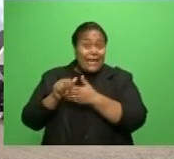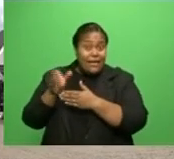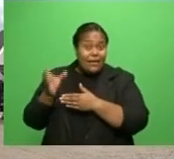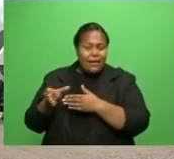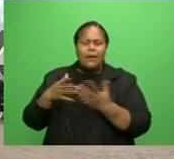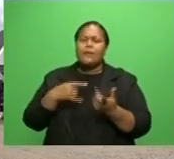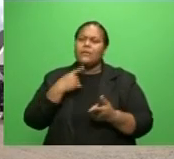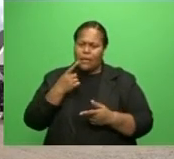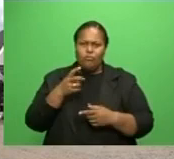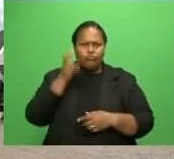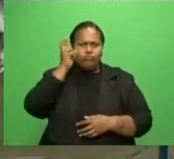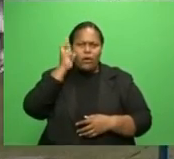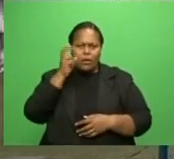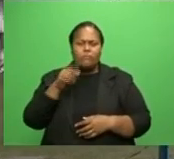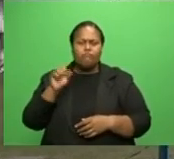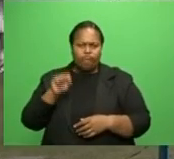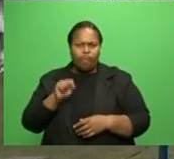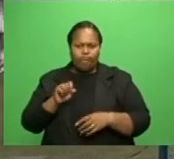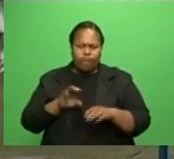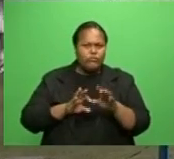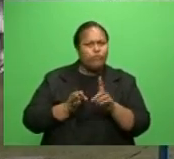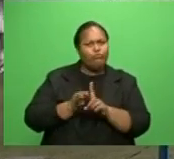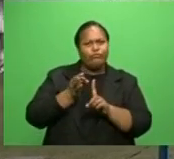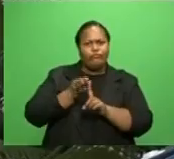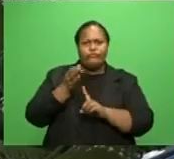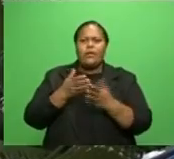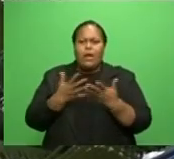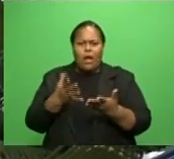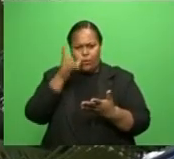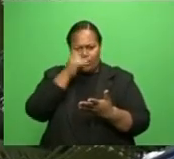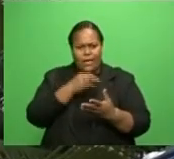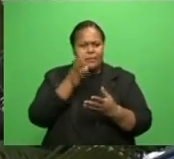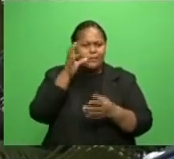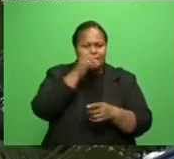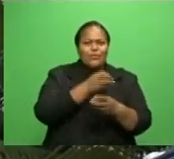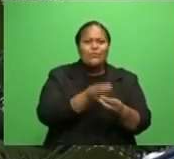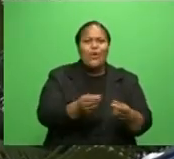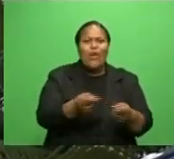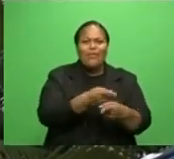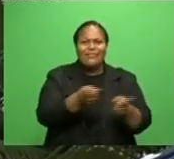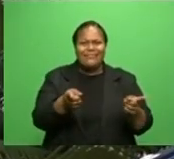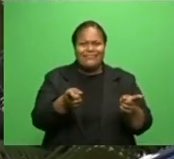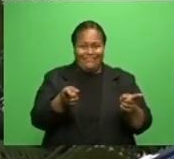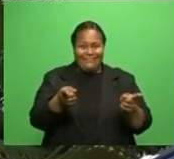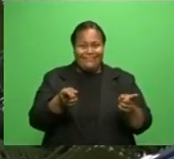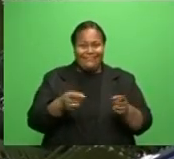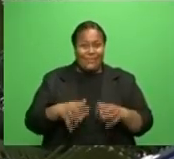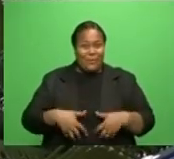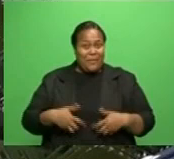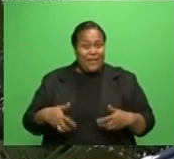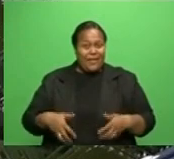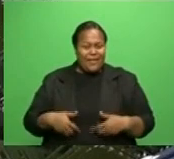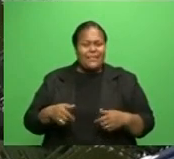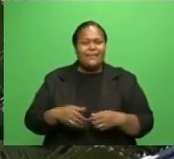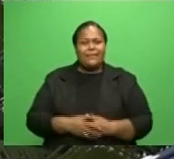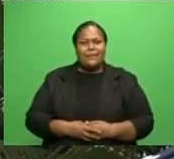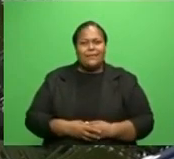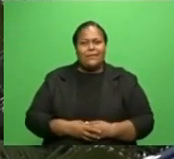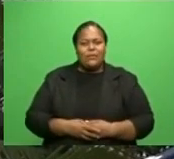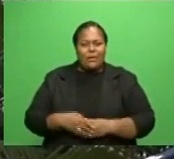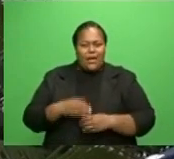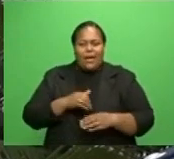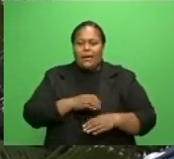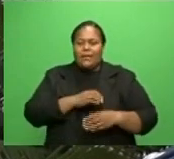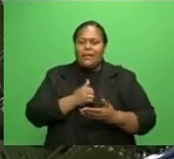enhance their approach towards those affected. This will assist our police officers in confronting a